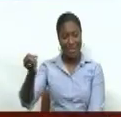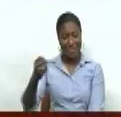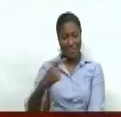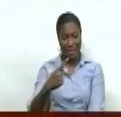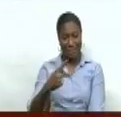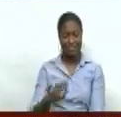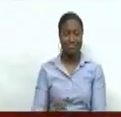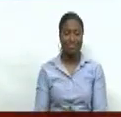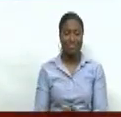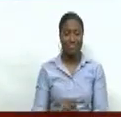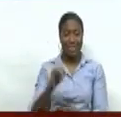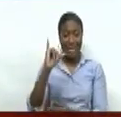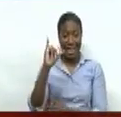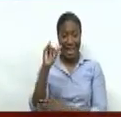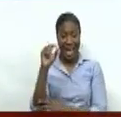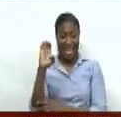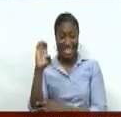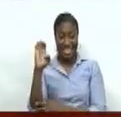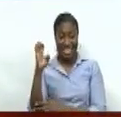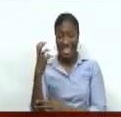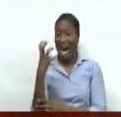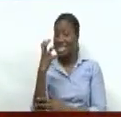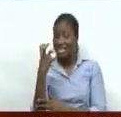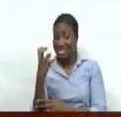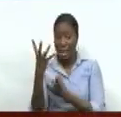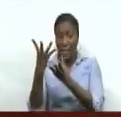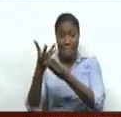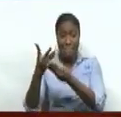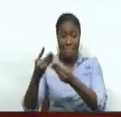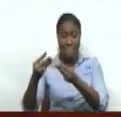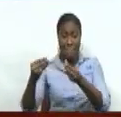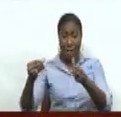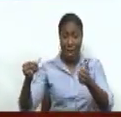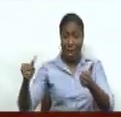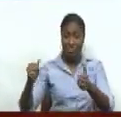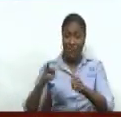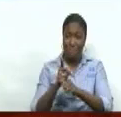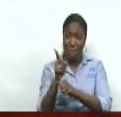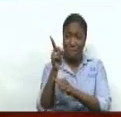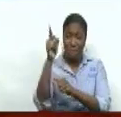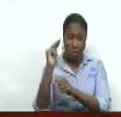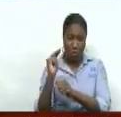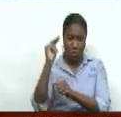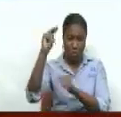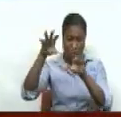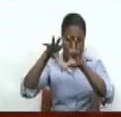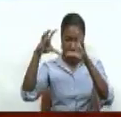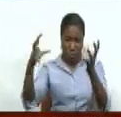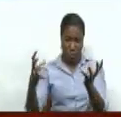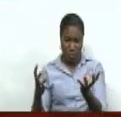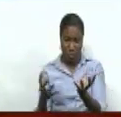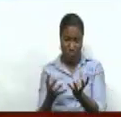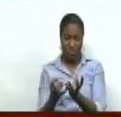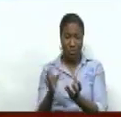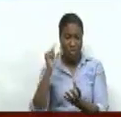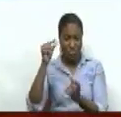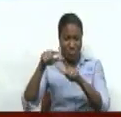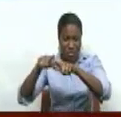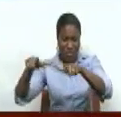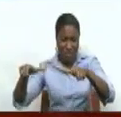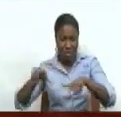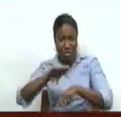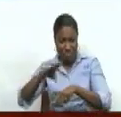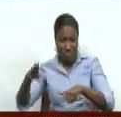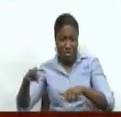Melting ice caps in Greenland and Antarctica are having serious effects on Trinidad and Tobago and, by extension, Caribbean